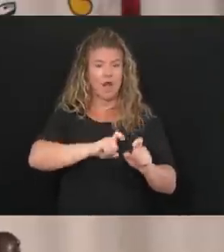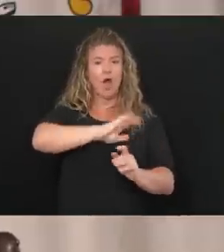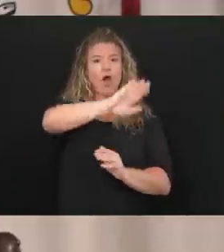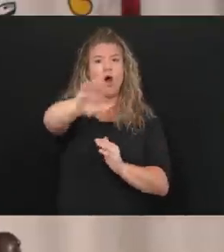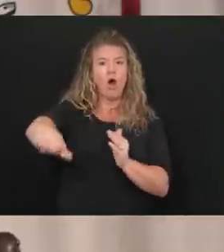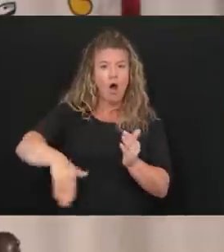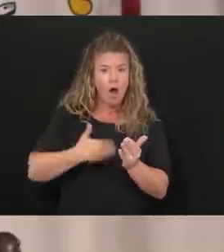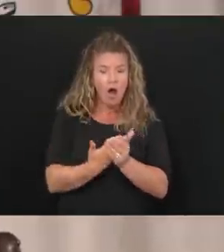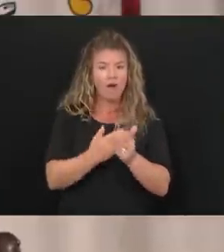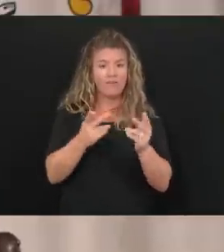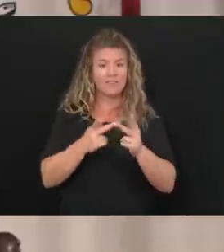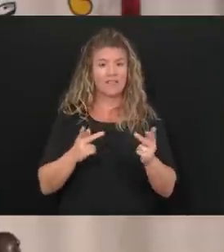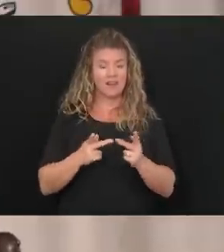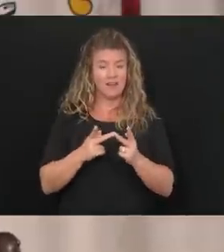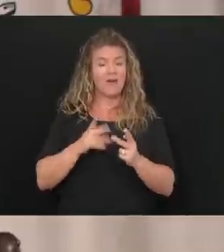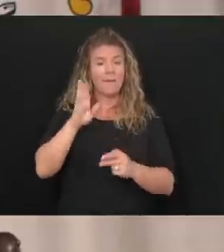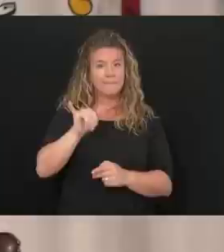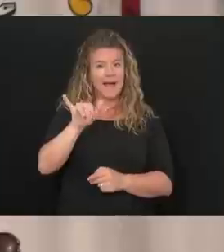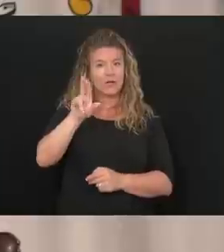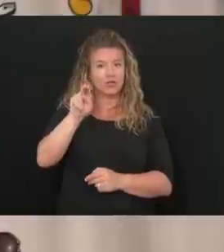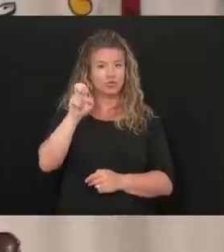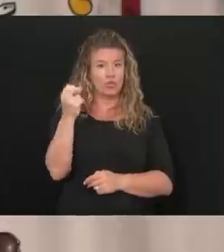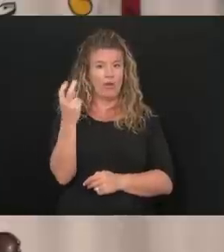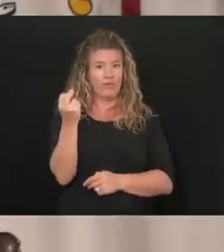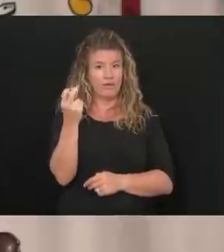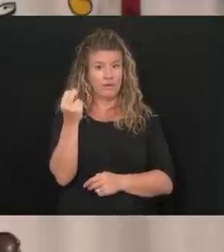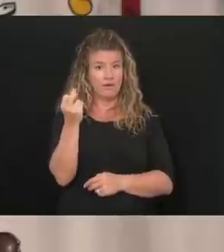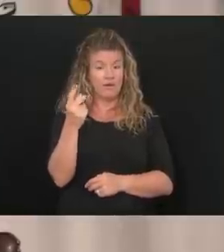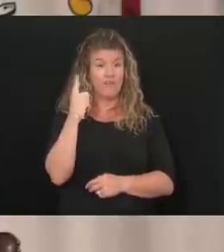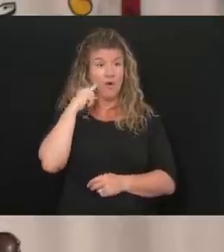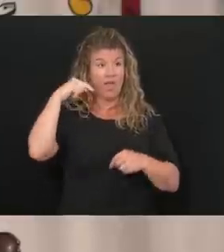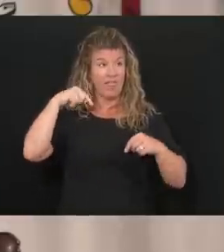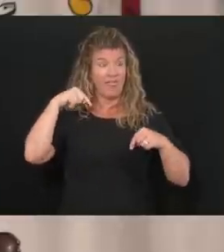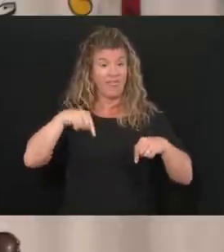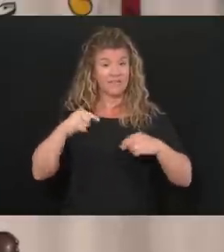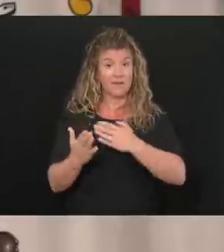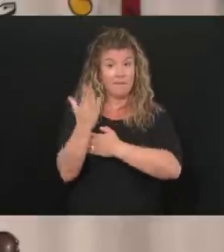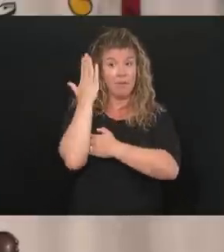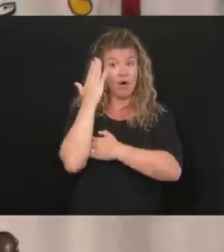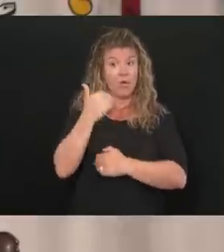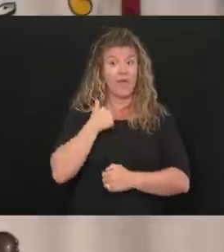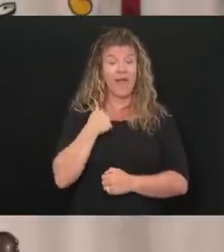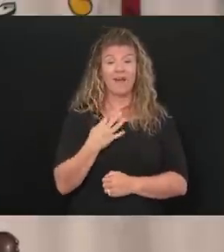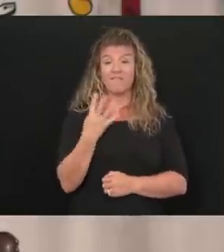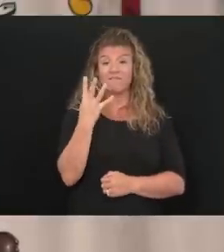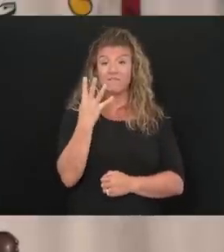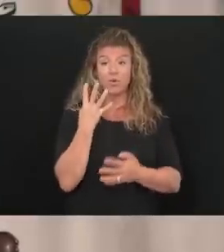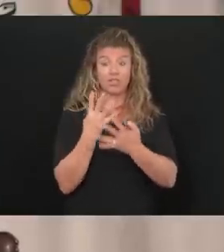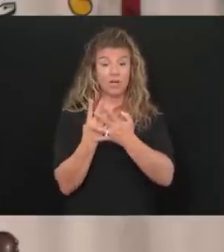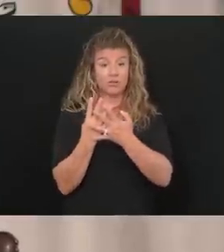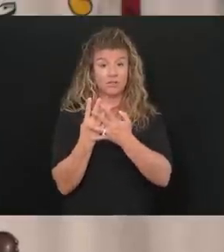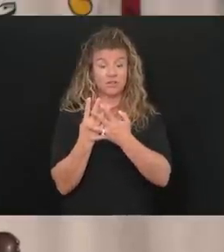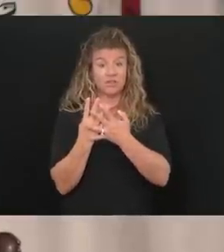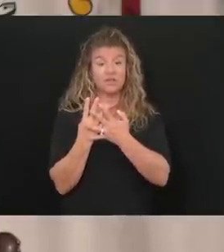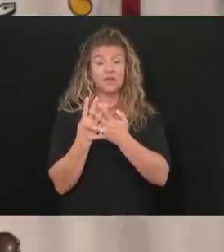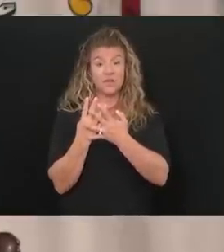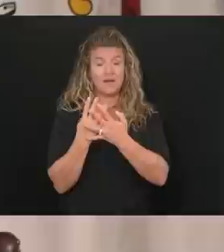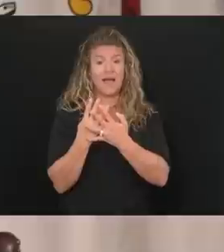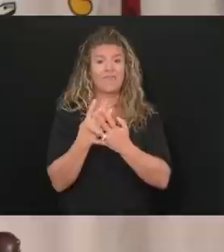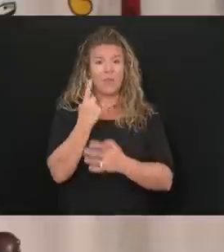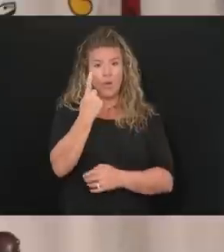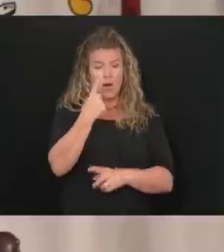facilities by June the 12th. As of this morning, there are four jails with a positive